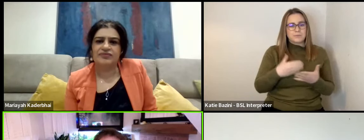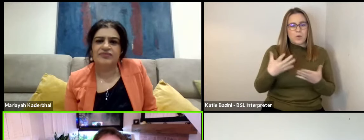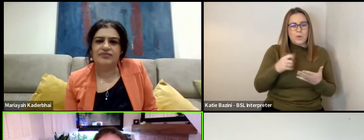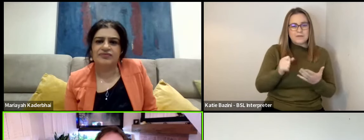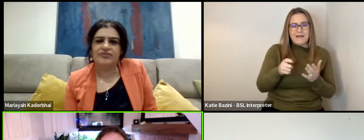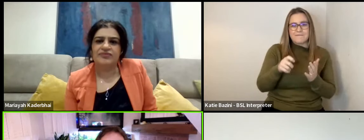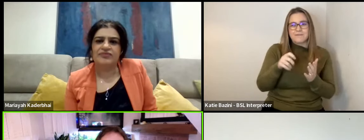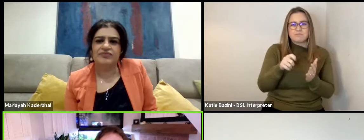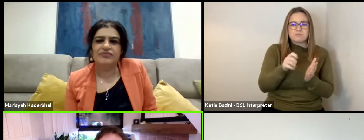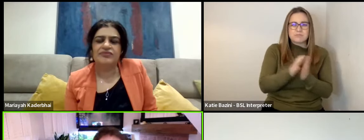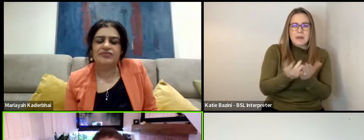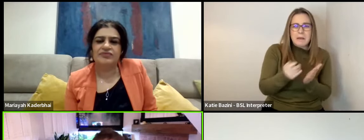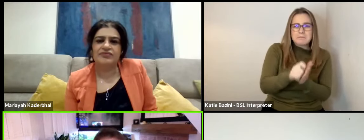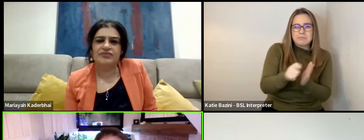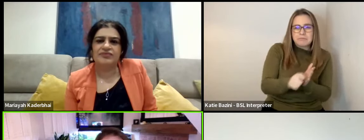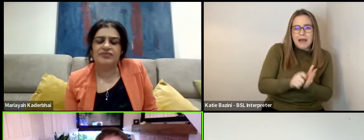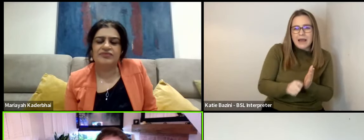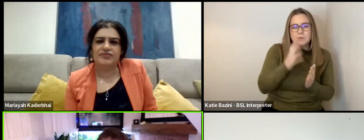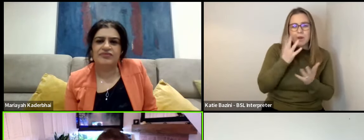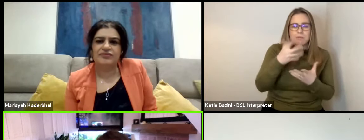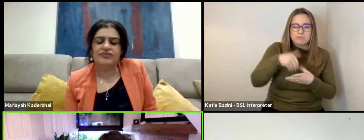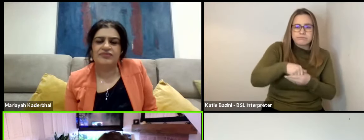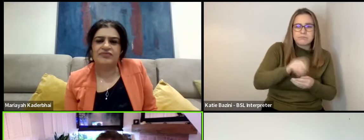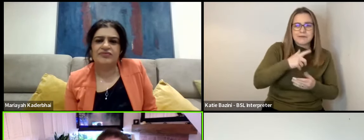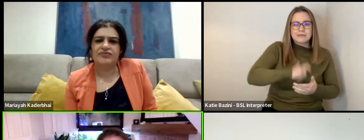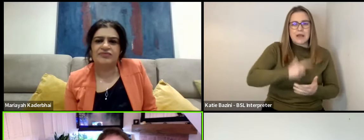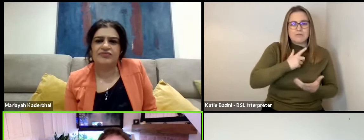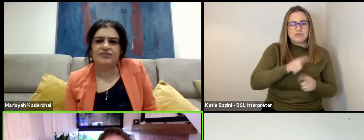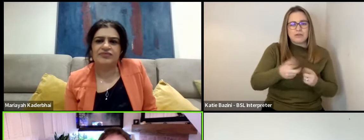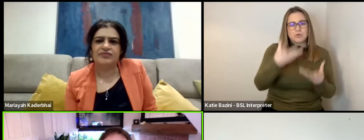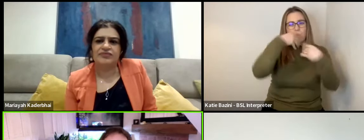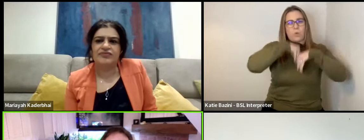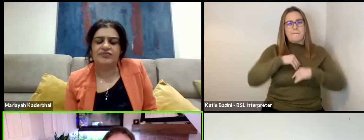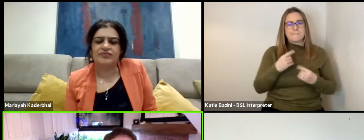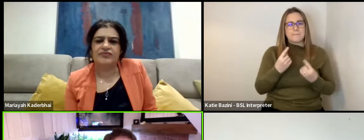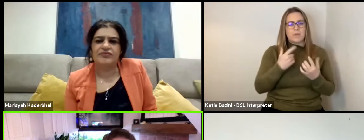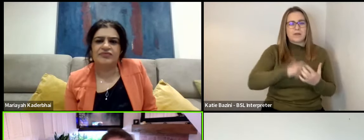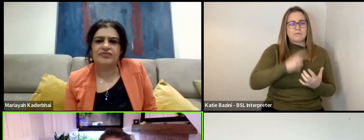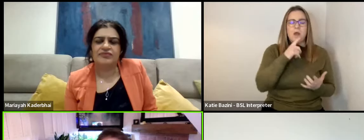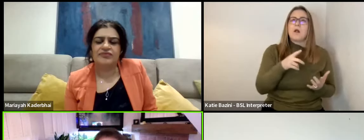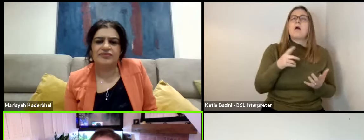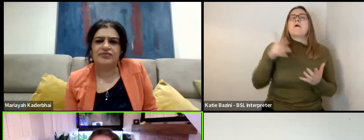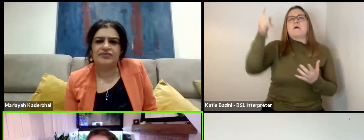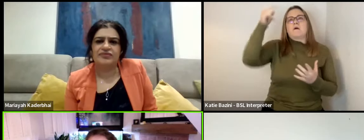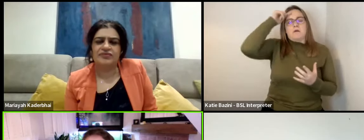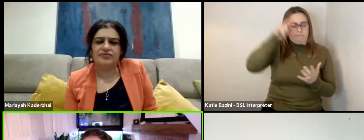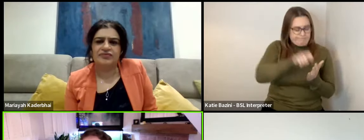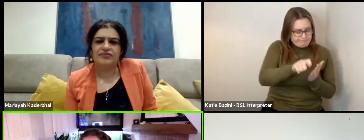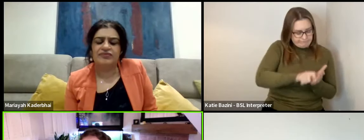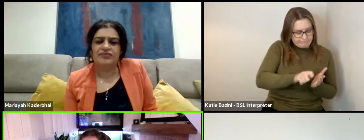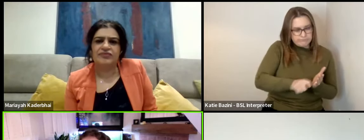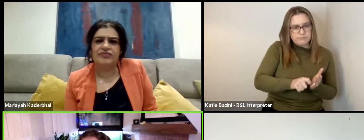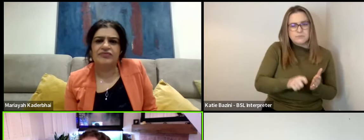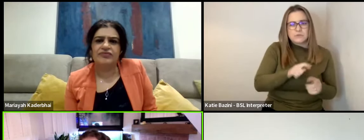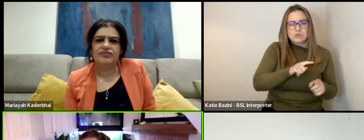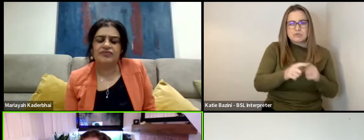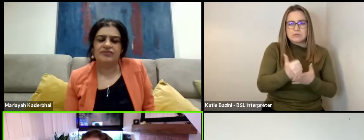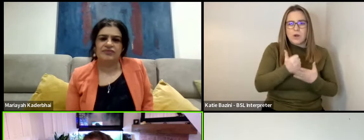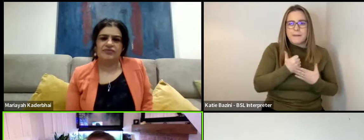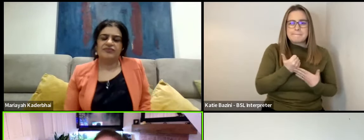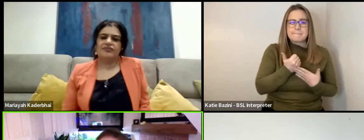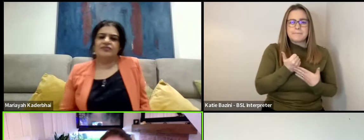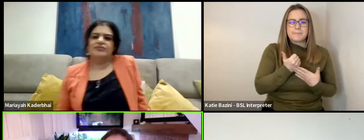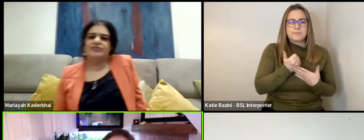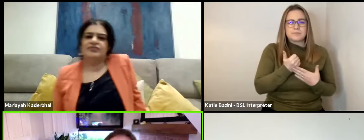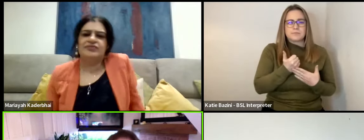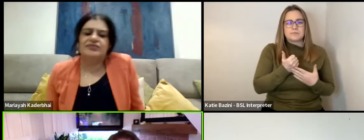pad or something with me when I'm getting into a character. And you just jot stuff down, information down. And it goes from, you know, basically that